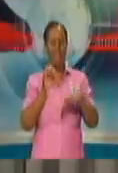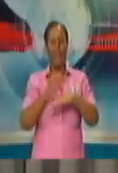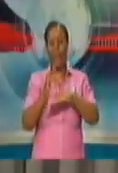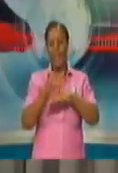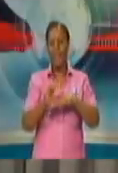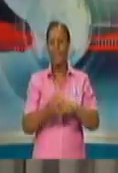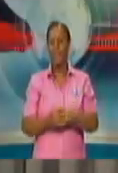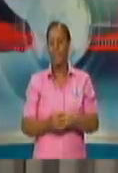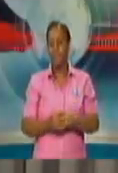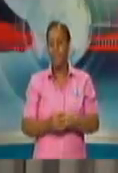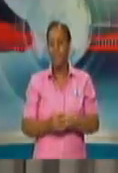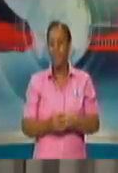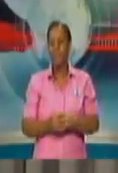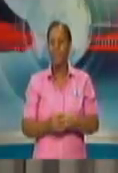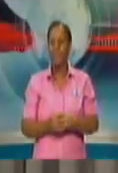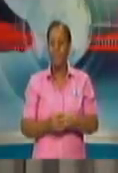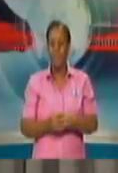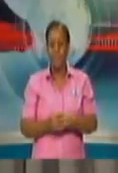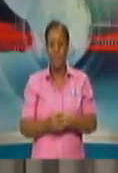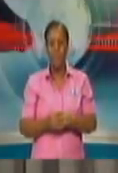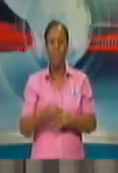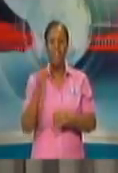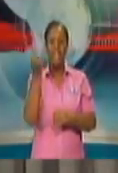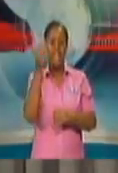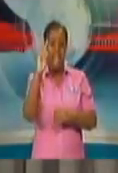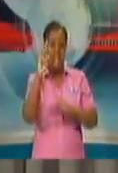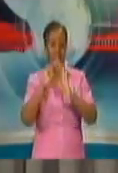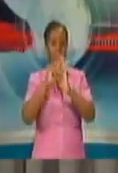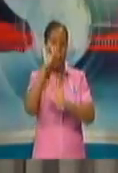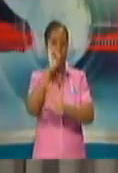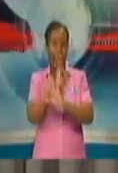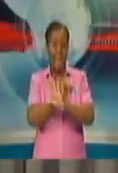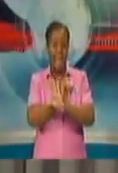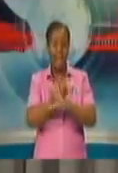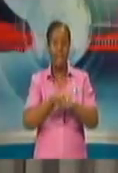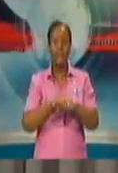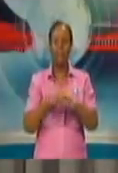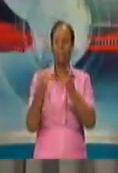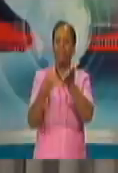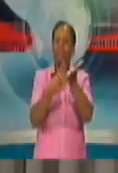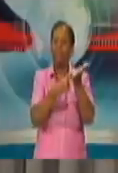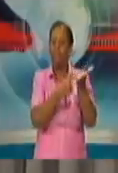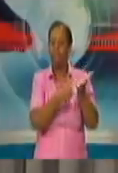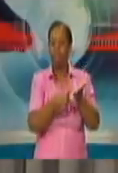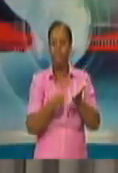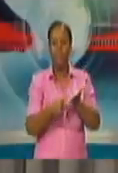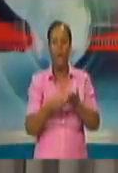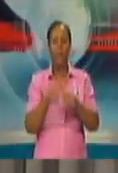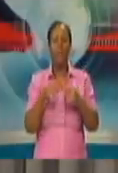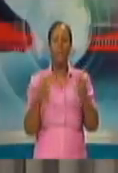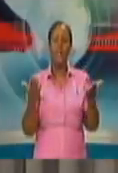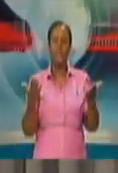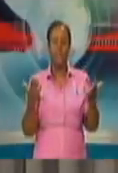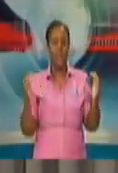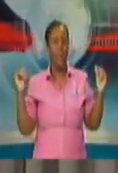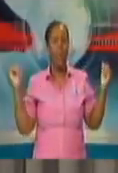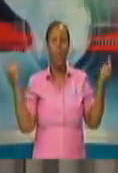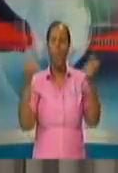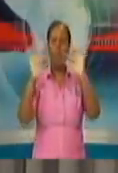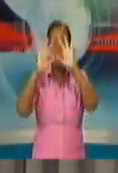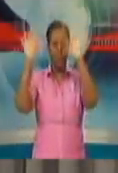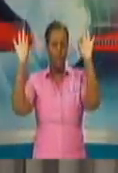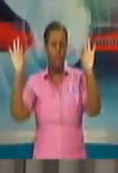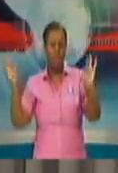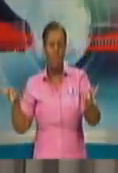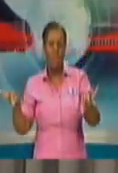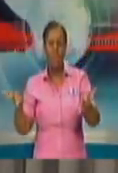16th of May, further adjustments were made, wherein in phase two, all manufacturing, all construction activities,